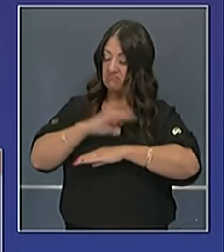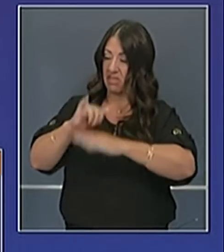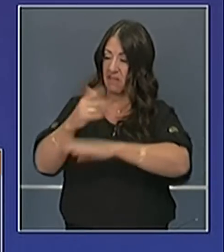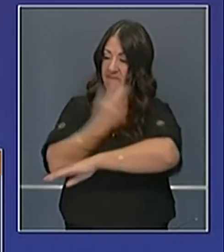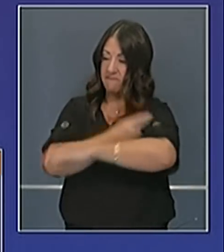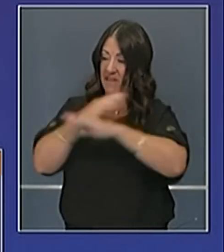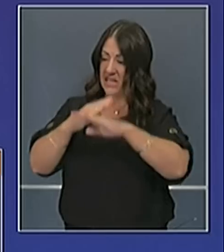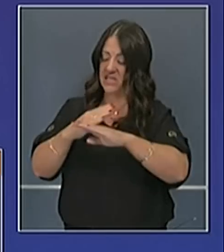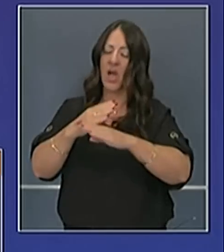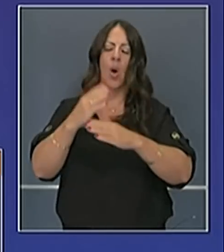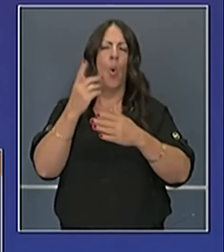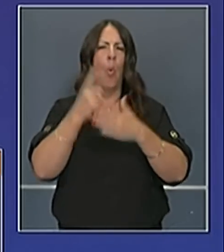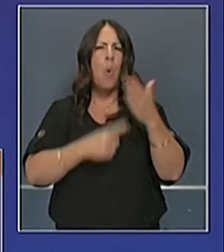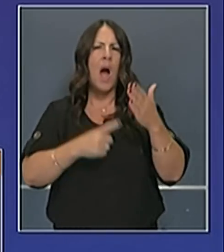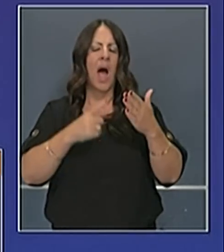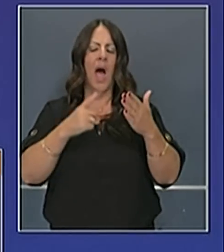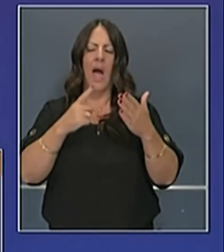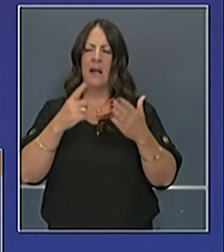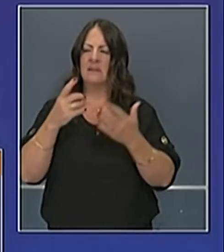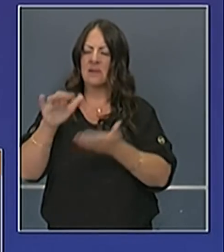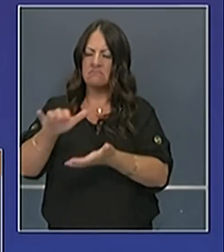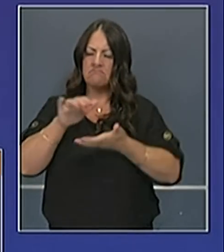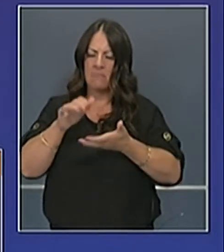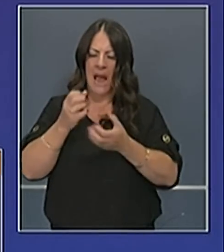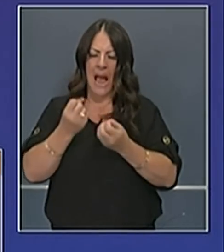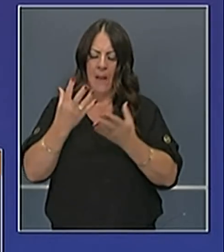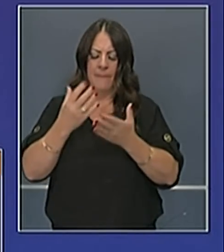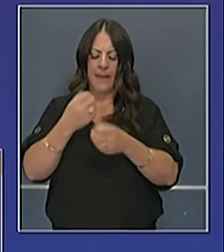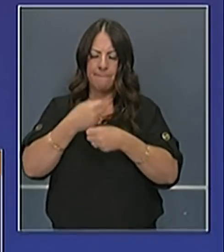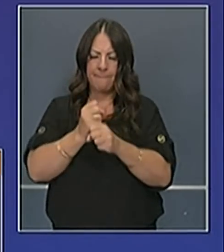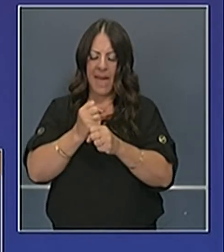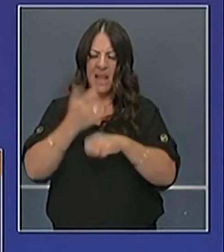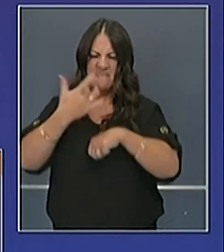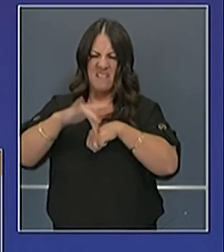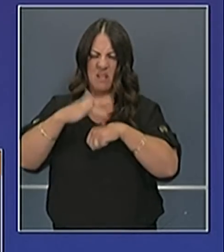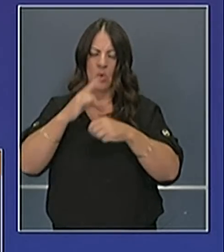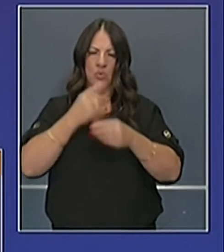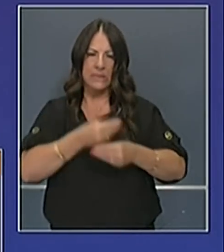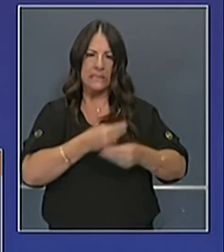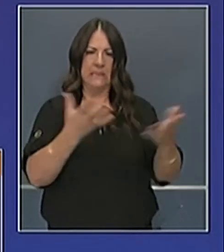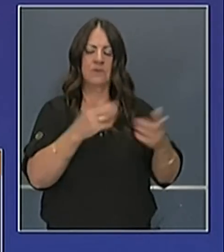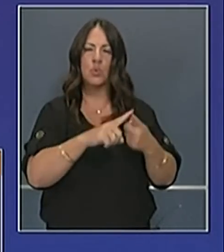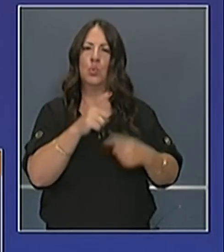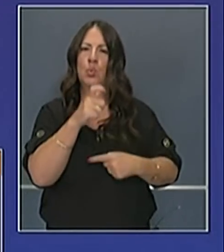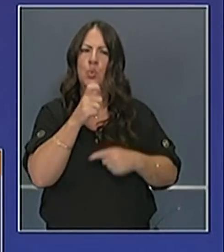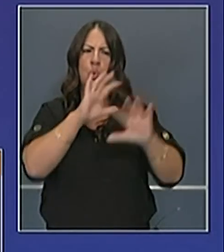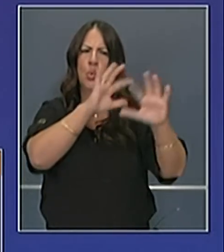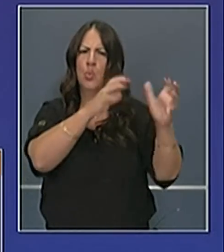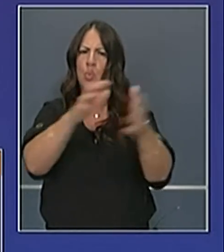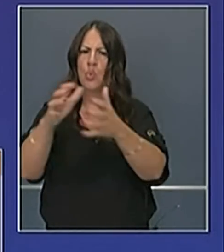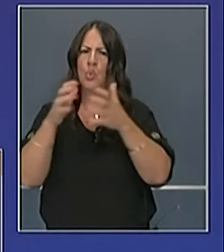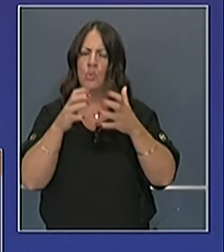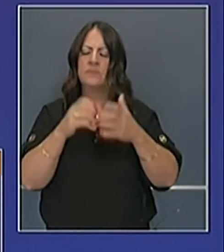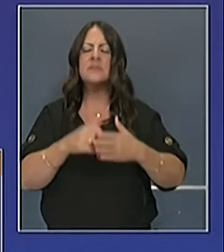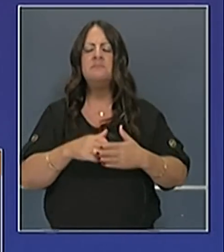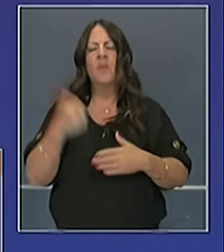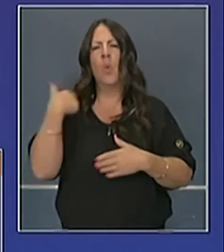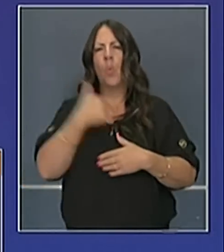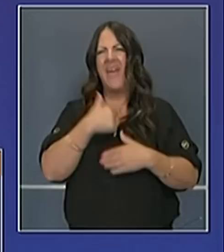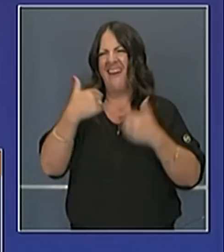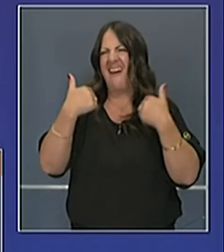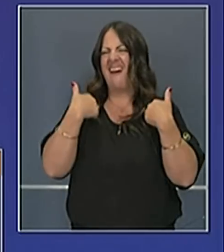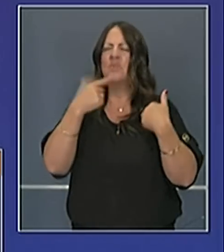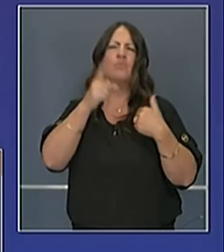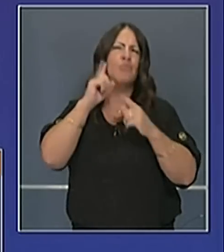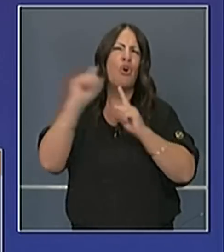anticipate or expect the first vaccines to be made available? There are some audacious stretch goals that you've been